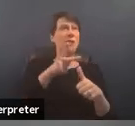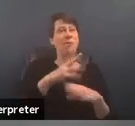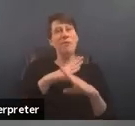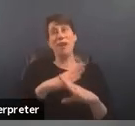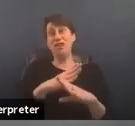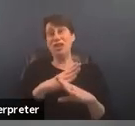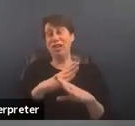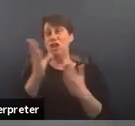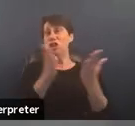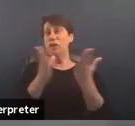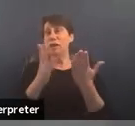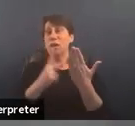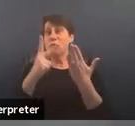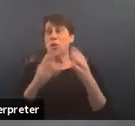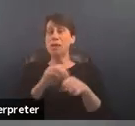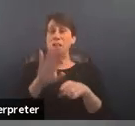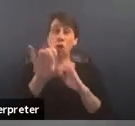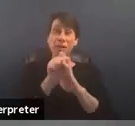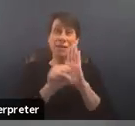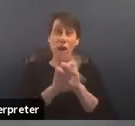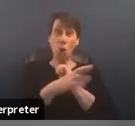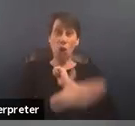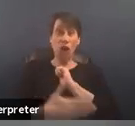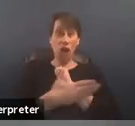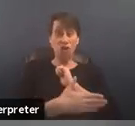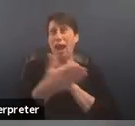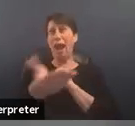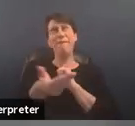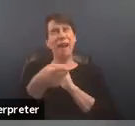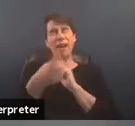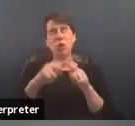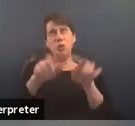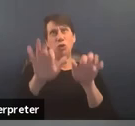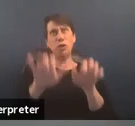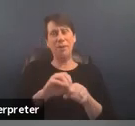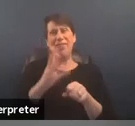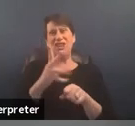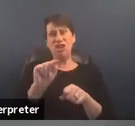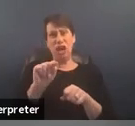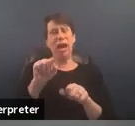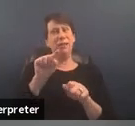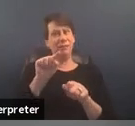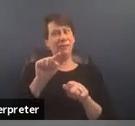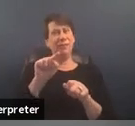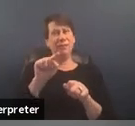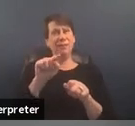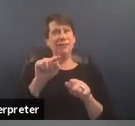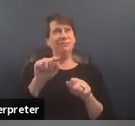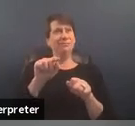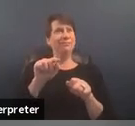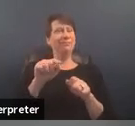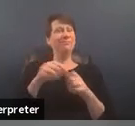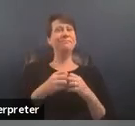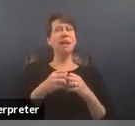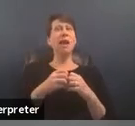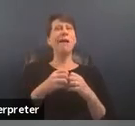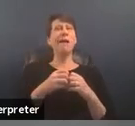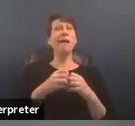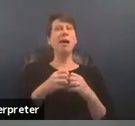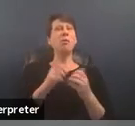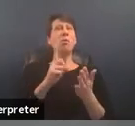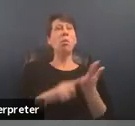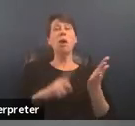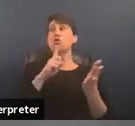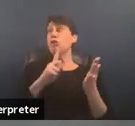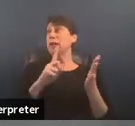state or around the country i invite you to like and enter them in the chat box and shout them out um what i think is also really important